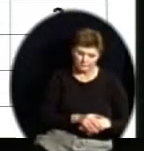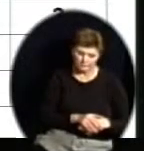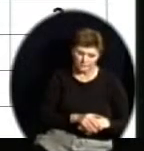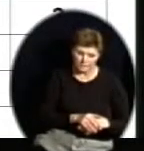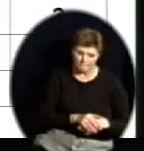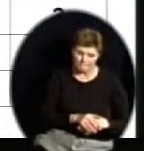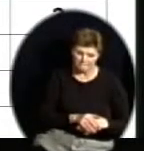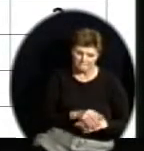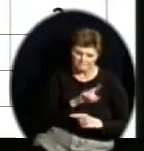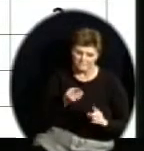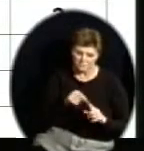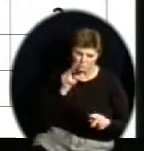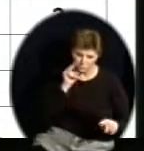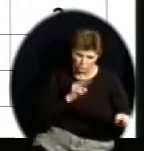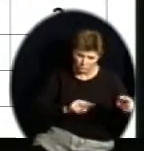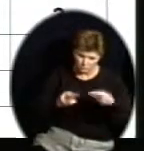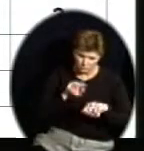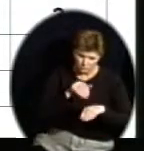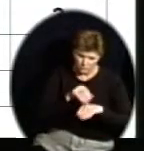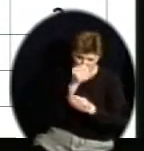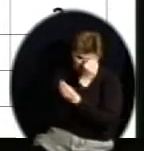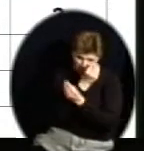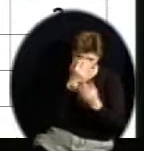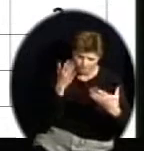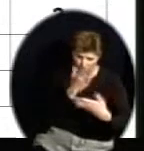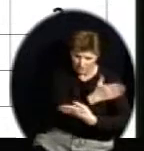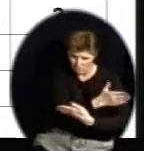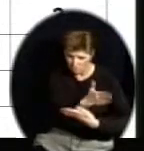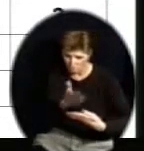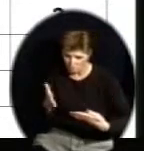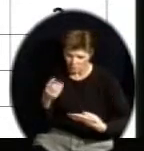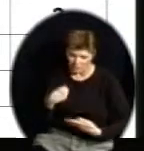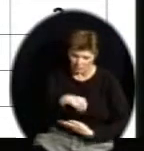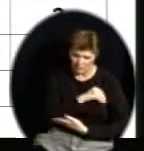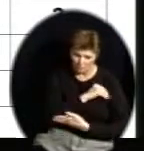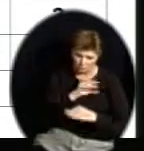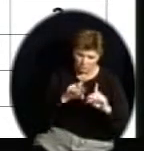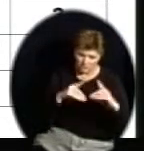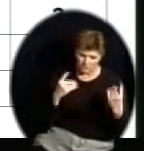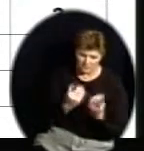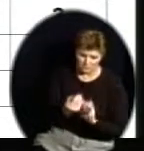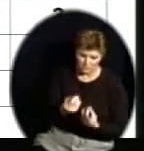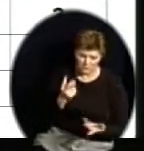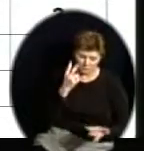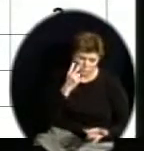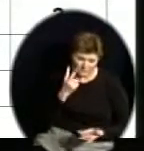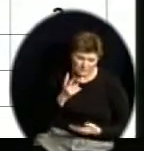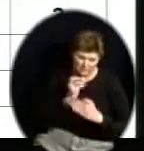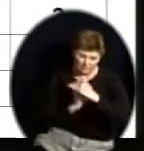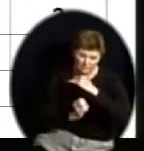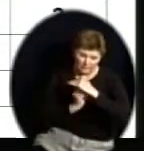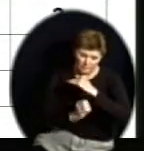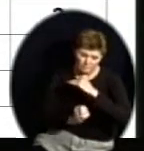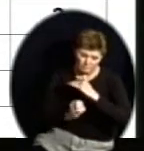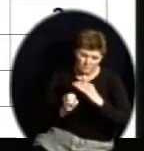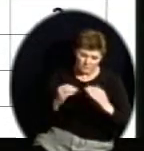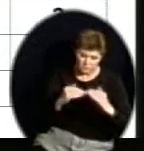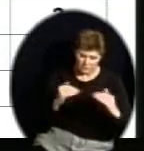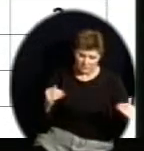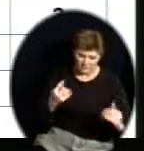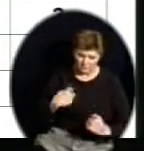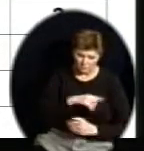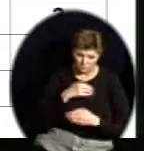As you look at the information across our district, you can see, for example, at our elementary level, we have 16 schools